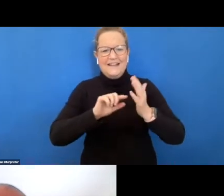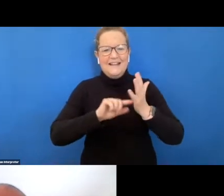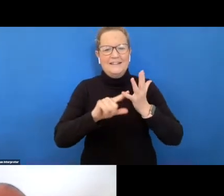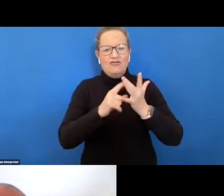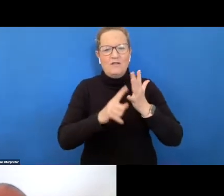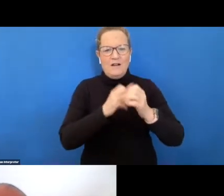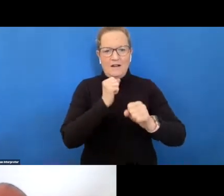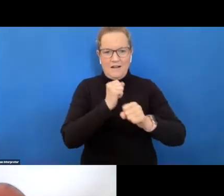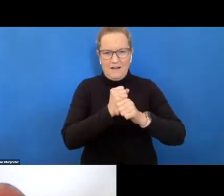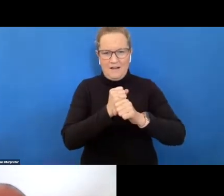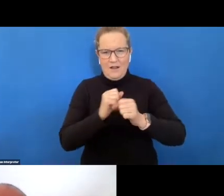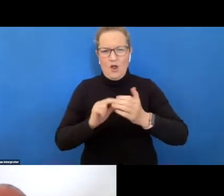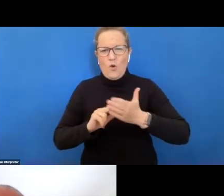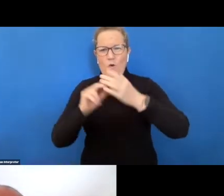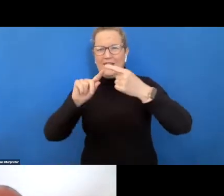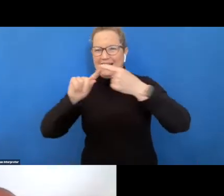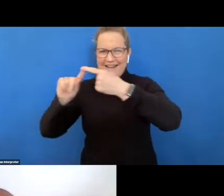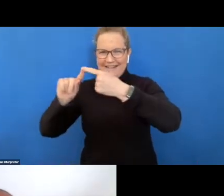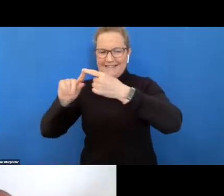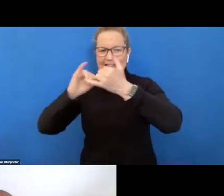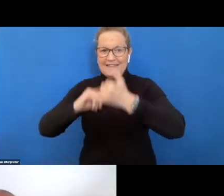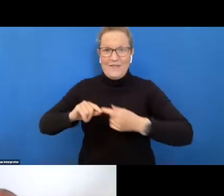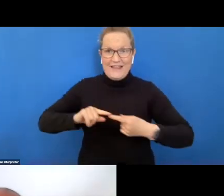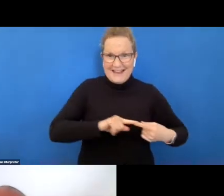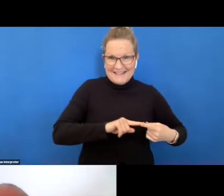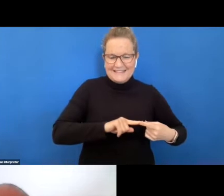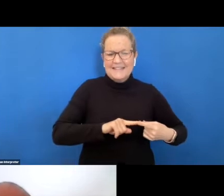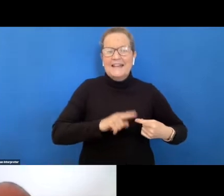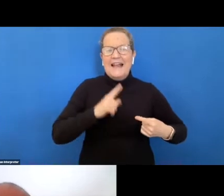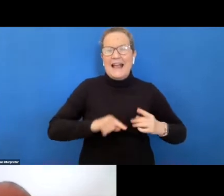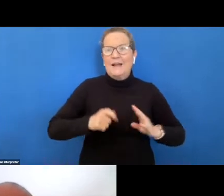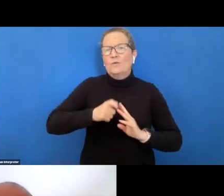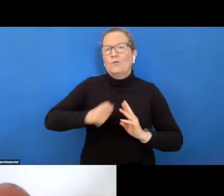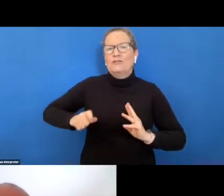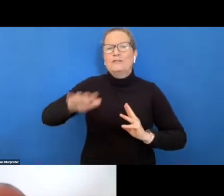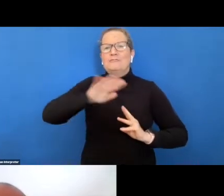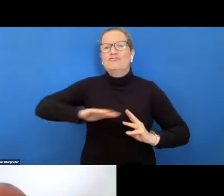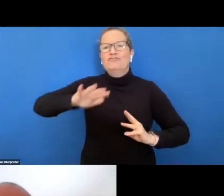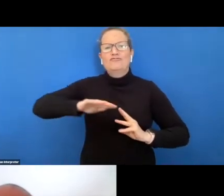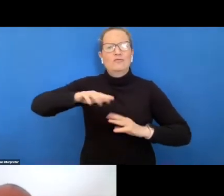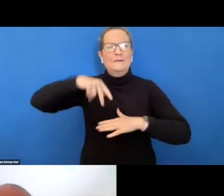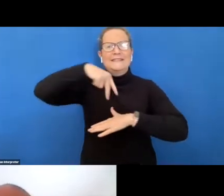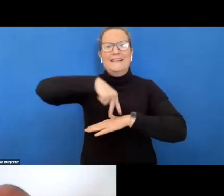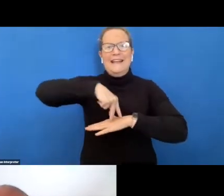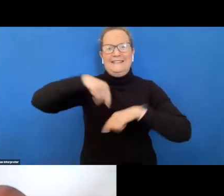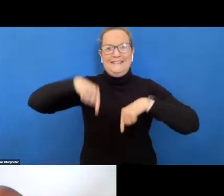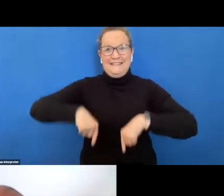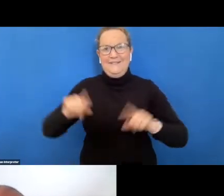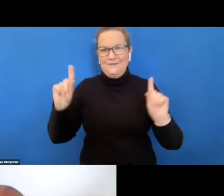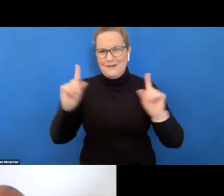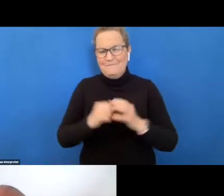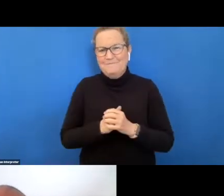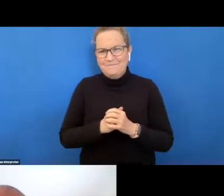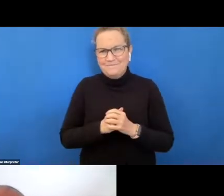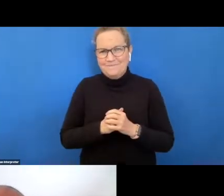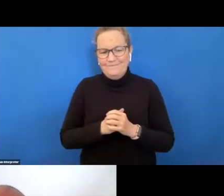butterong to the southwest and the woorung of the woorundjeri territory that we stand on here today woorundjeri